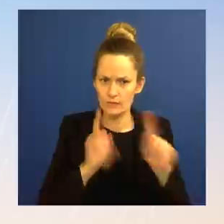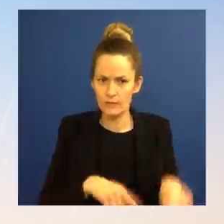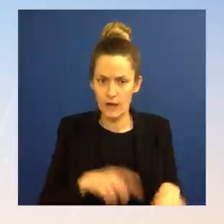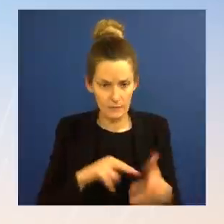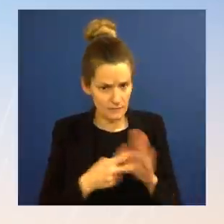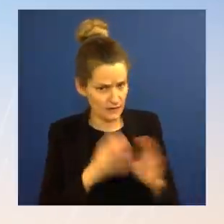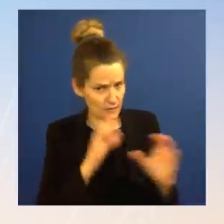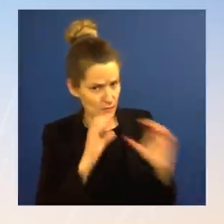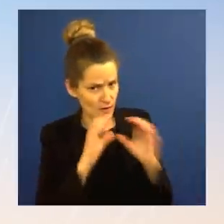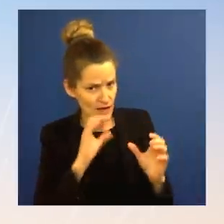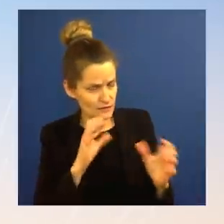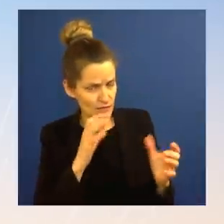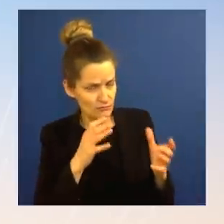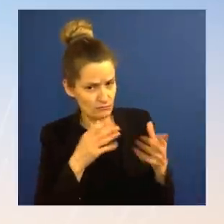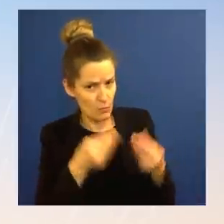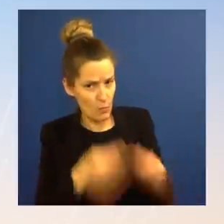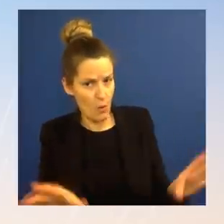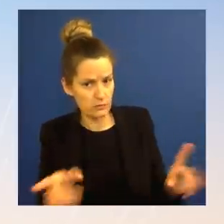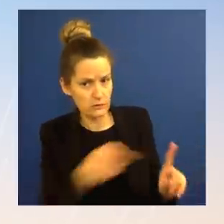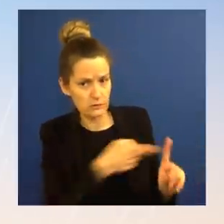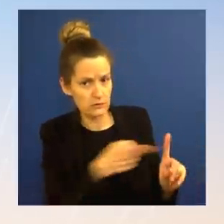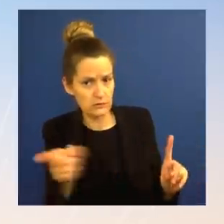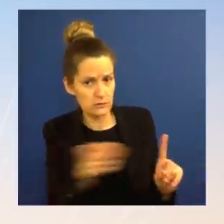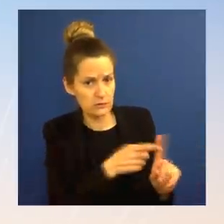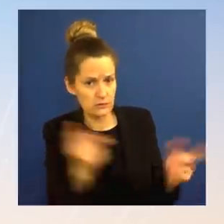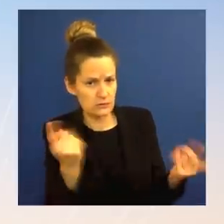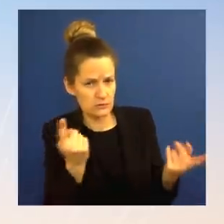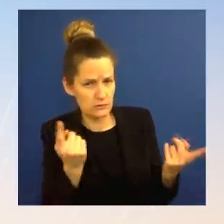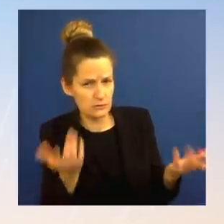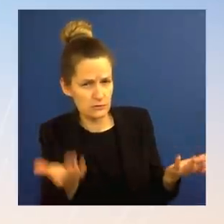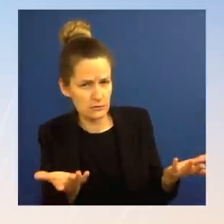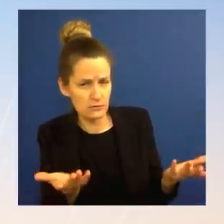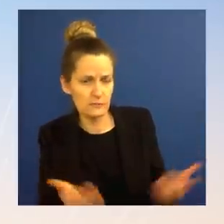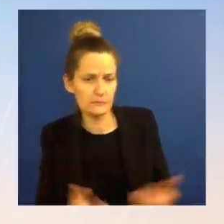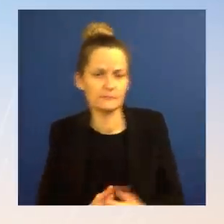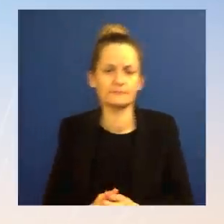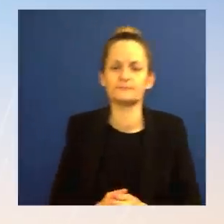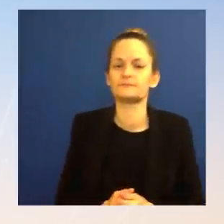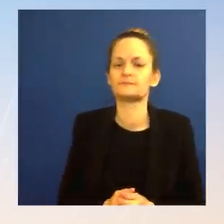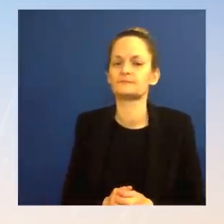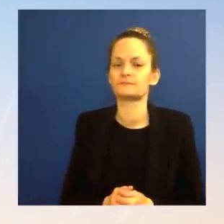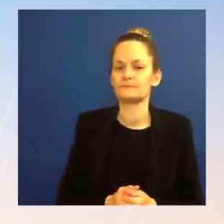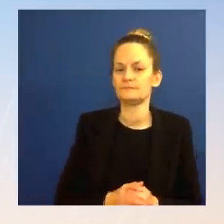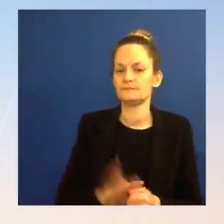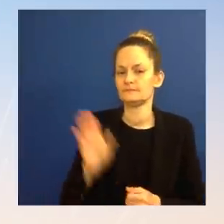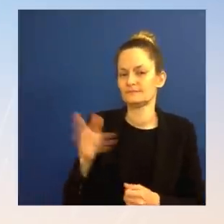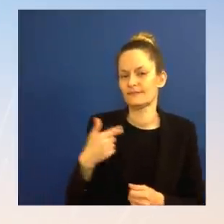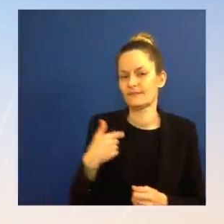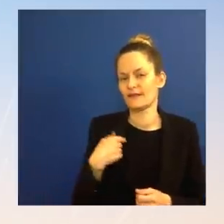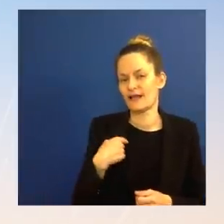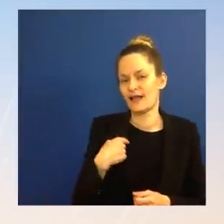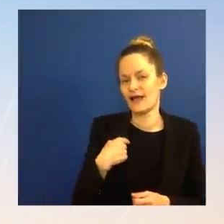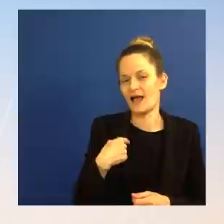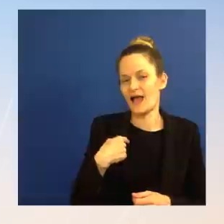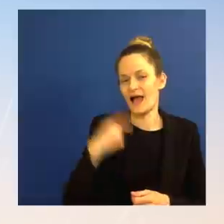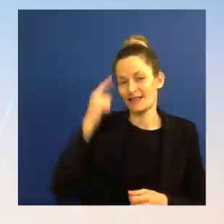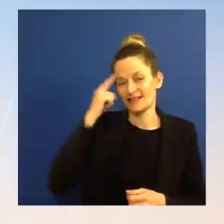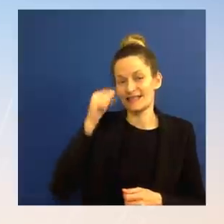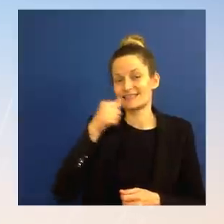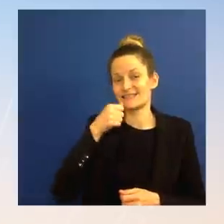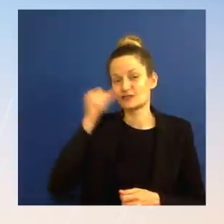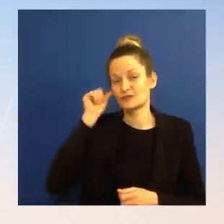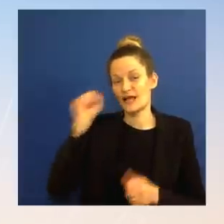Ms. Well, I think as our Undersecretary of State, Toria Nuland, testified yesterday, we were not made aware of their plans to make that announcement yesterday.